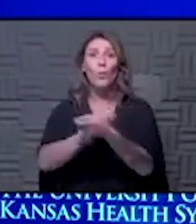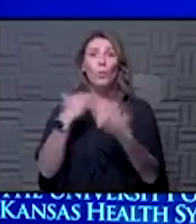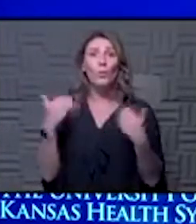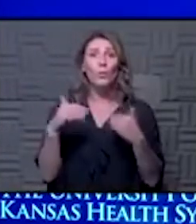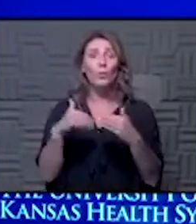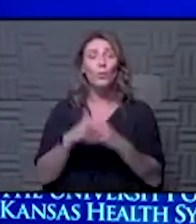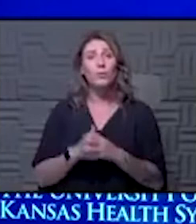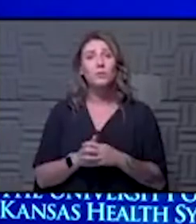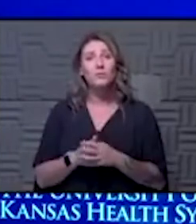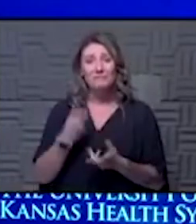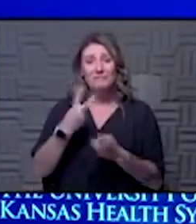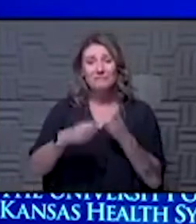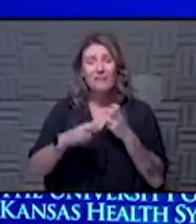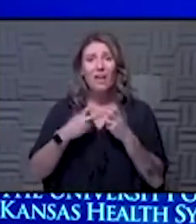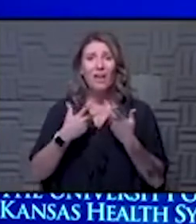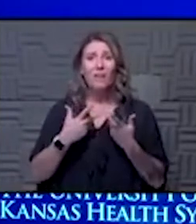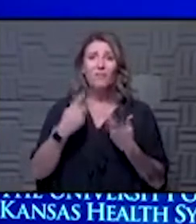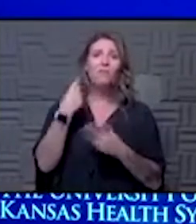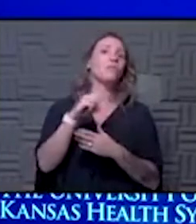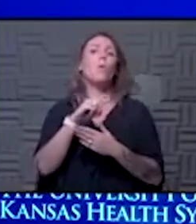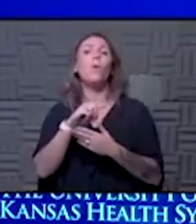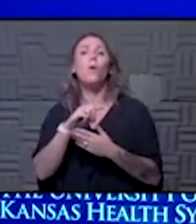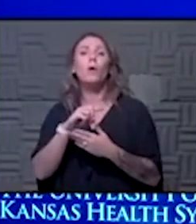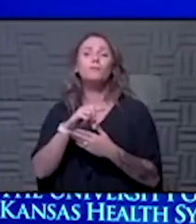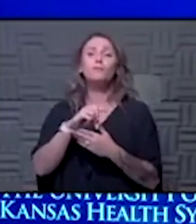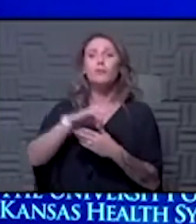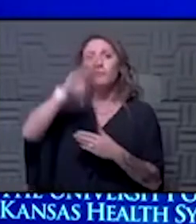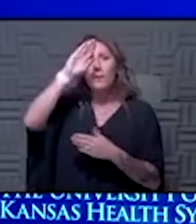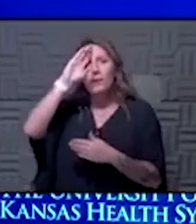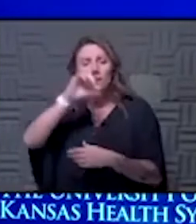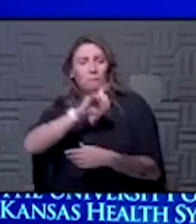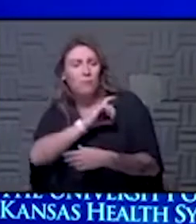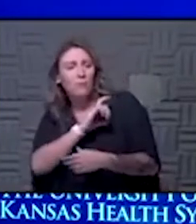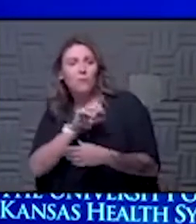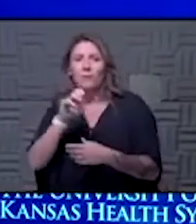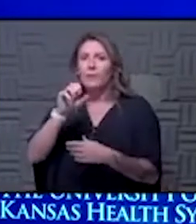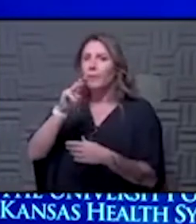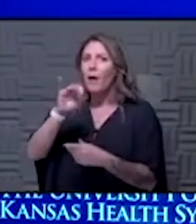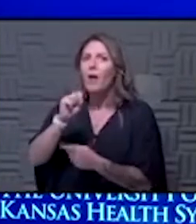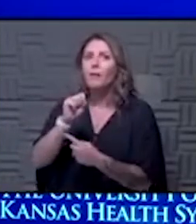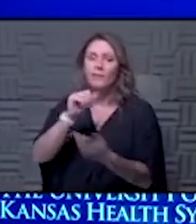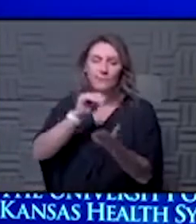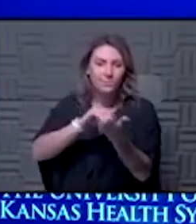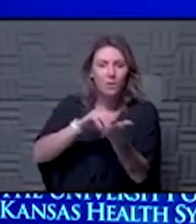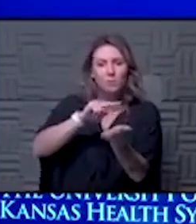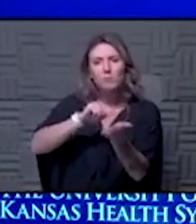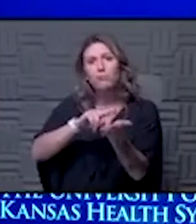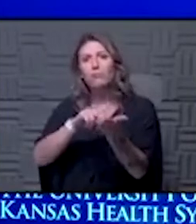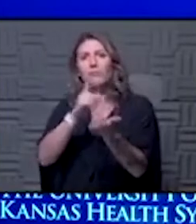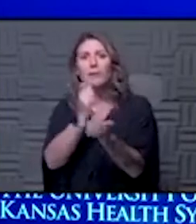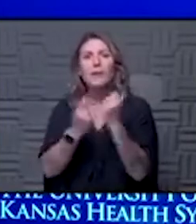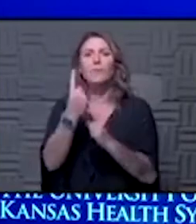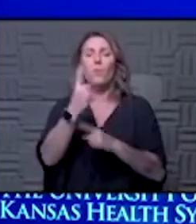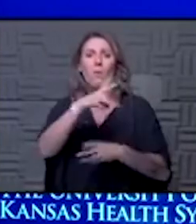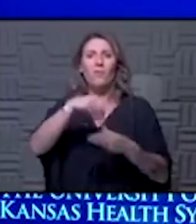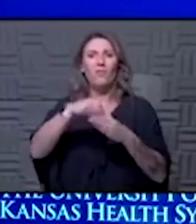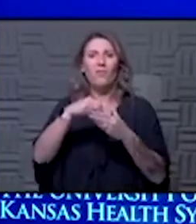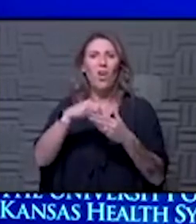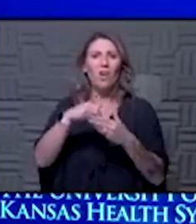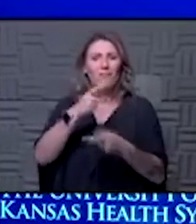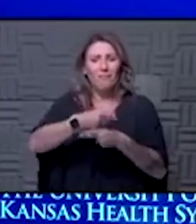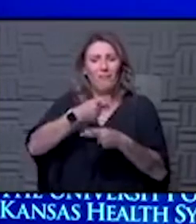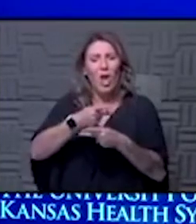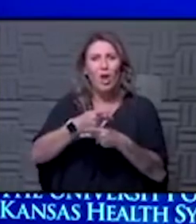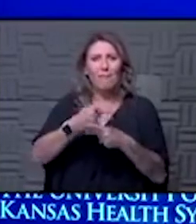it's a difficult trial for frontline health care workers for providers for physicians for everyone who's involved in the care of of sick folks